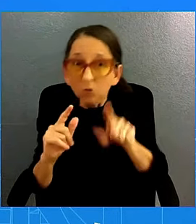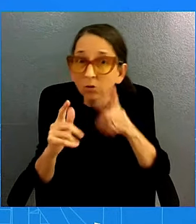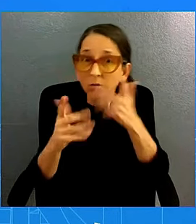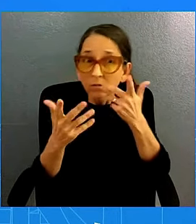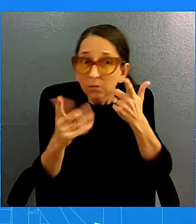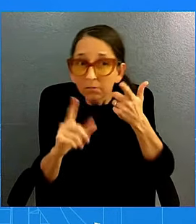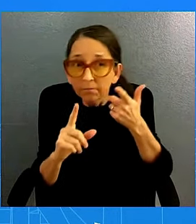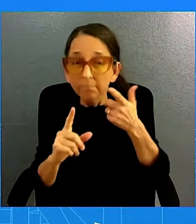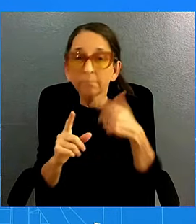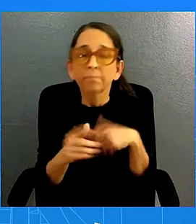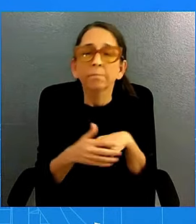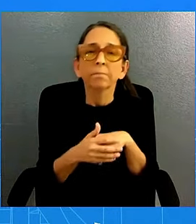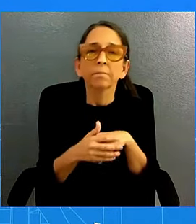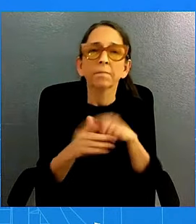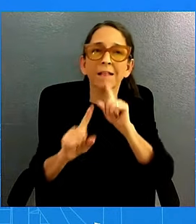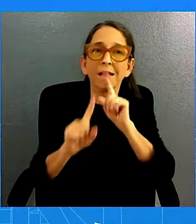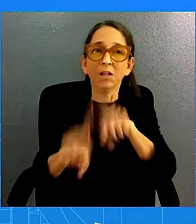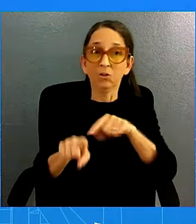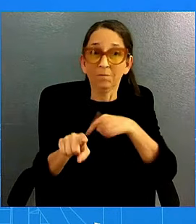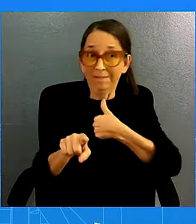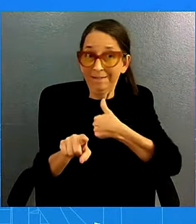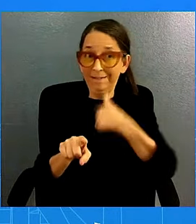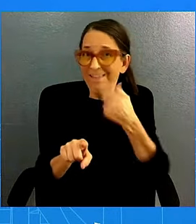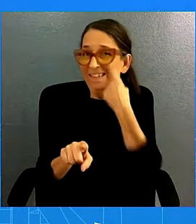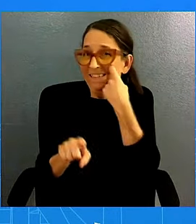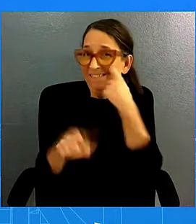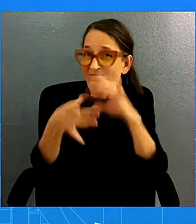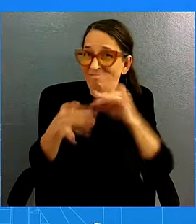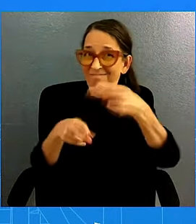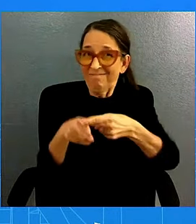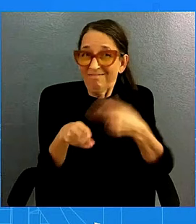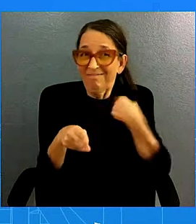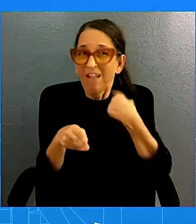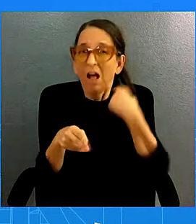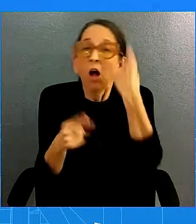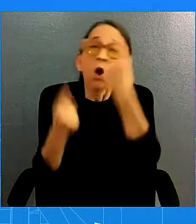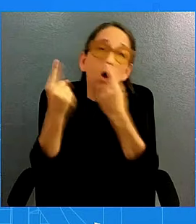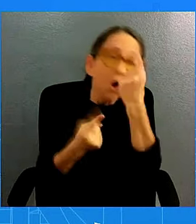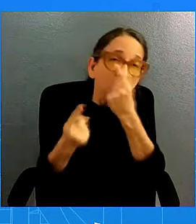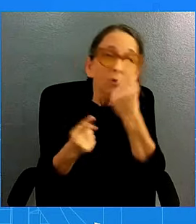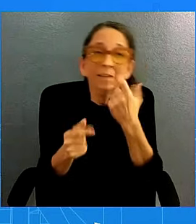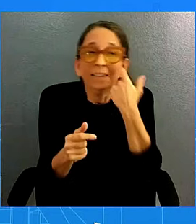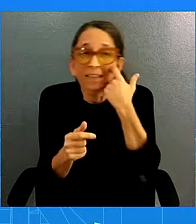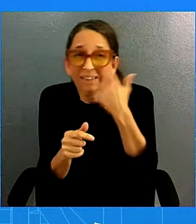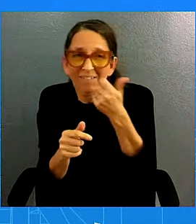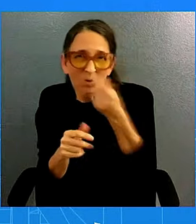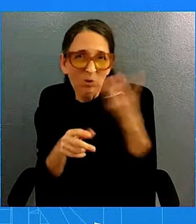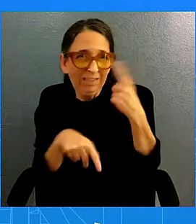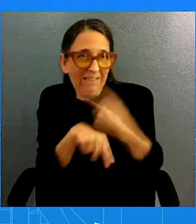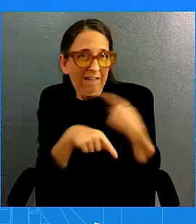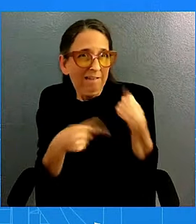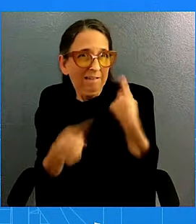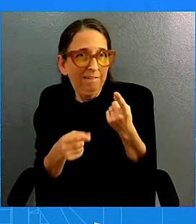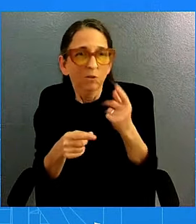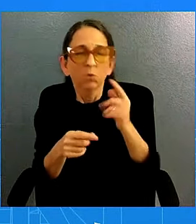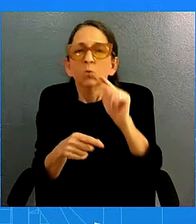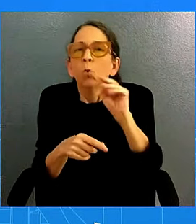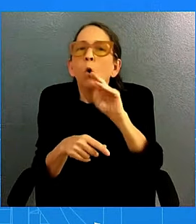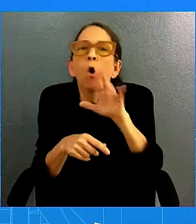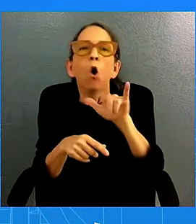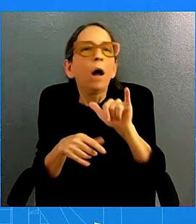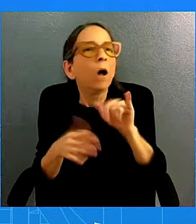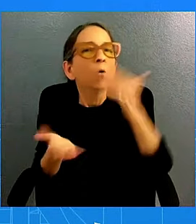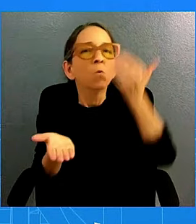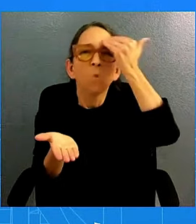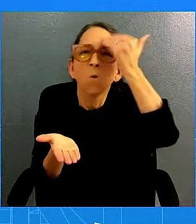looking at the last couple of days, it's just a little too soon to know what kind of